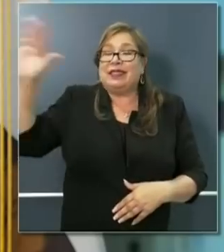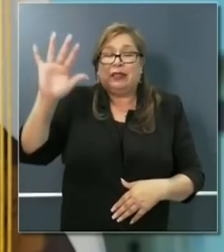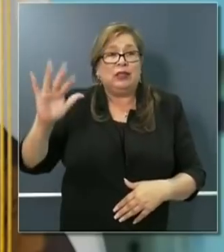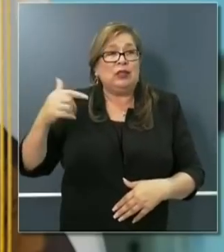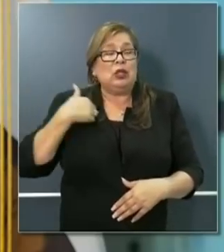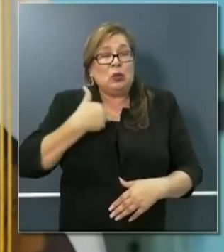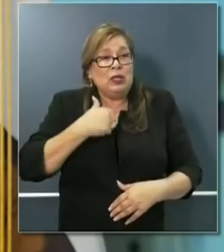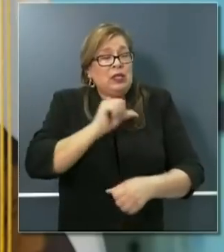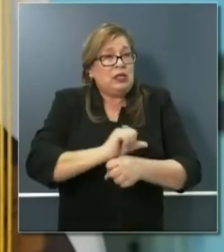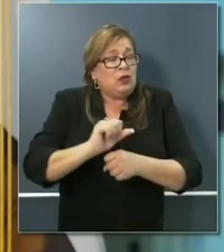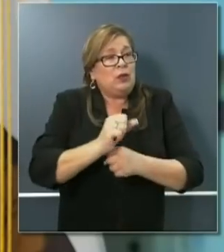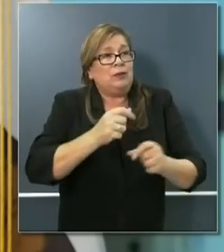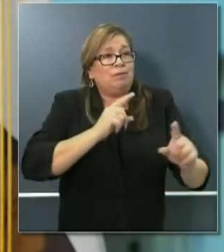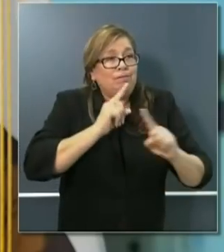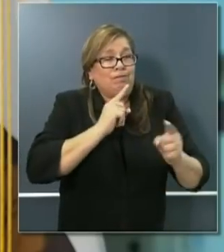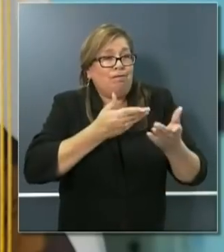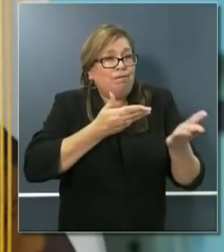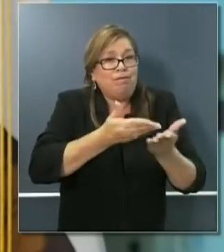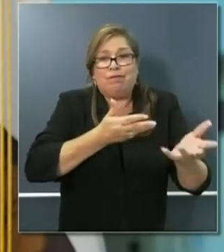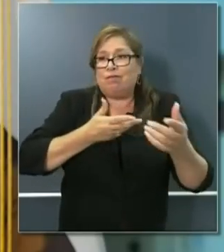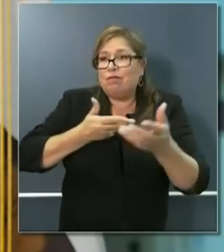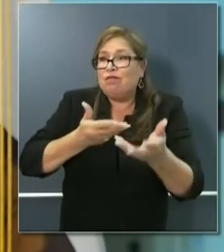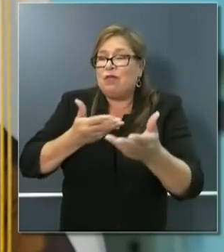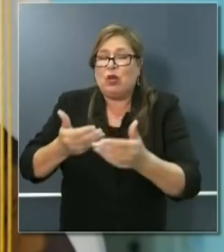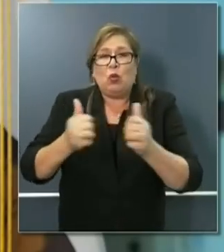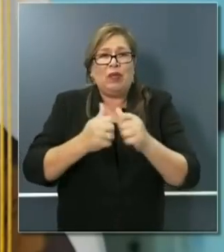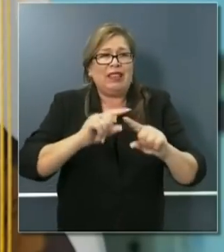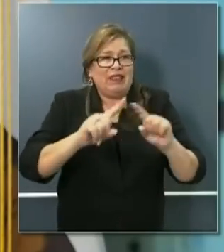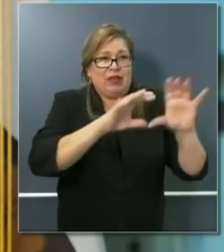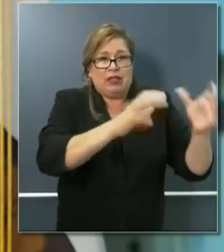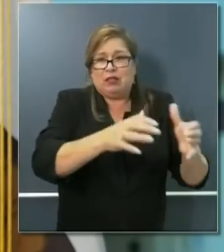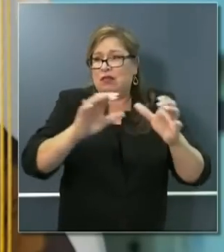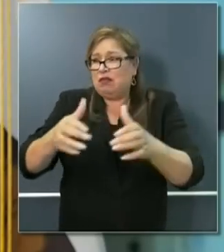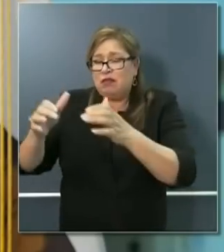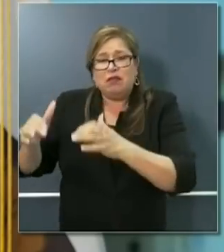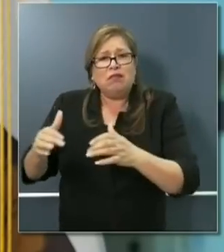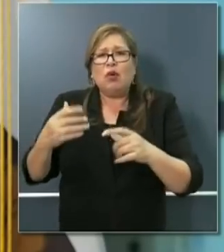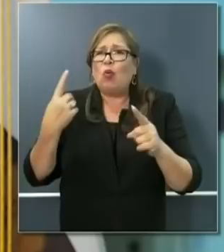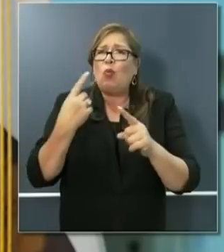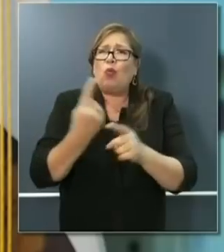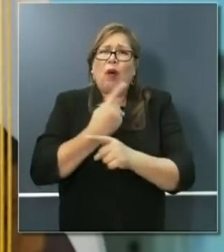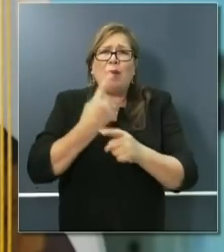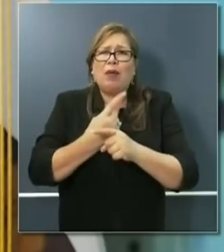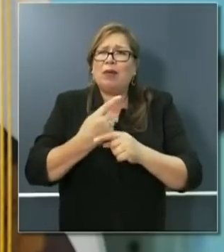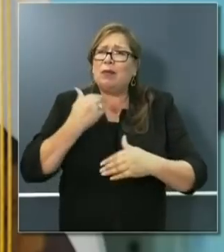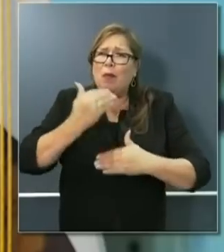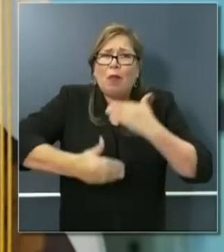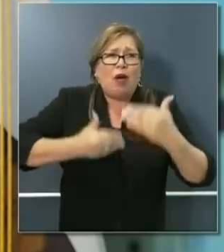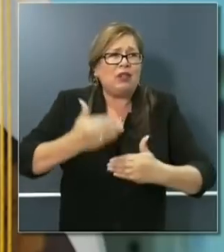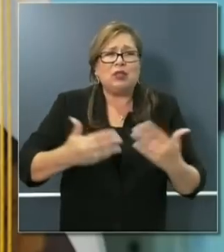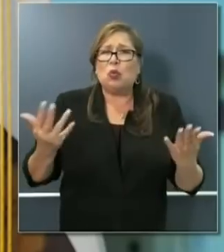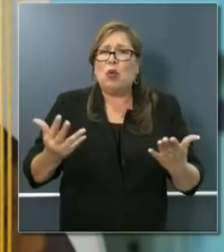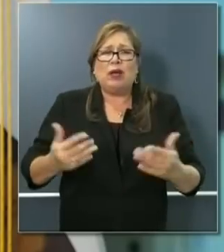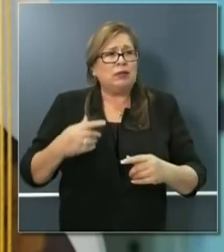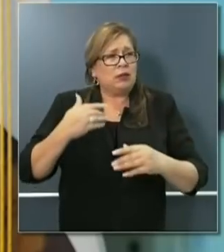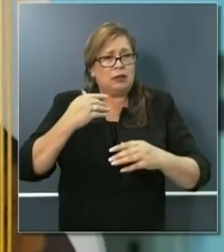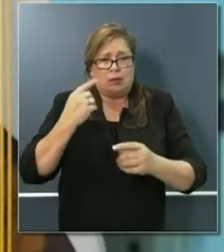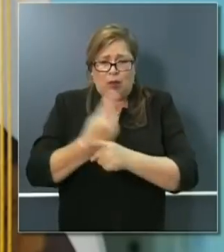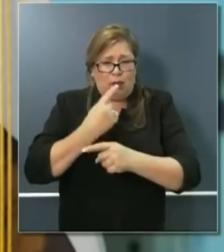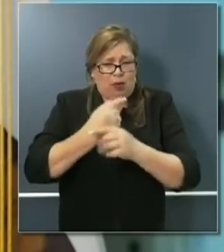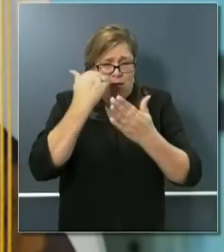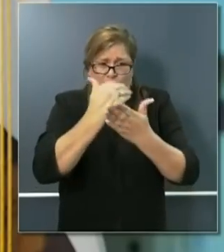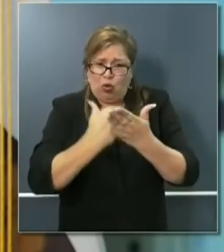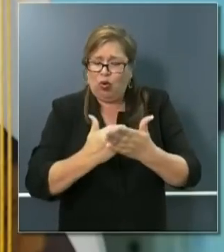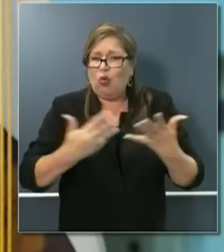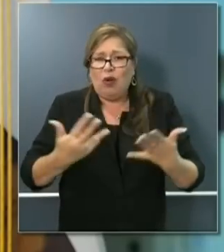stripes and labor of all stripes to get a comprehensive agreement on protocols and procedures and processes to work through any